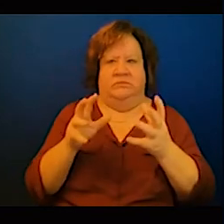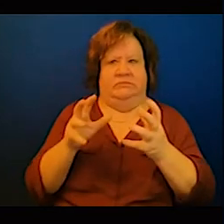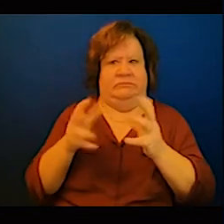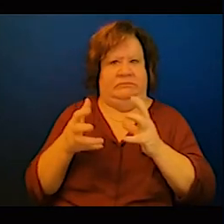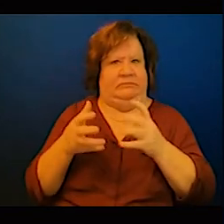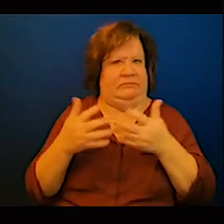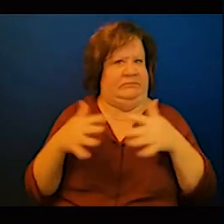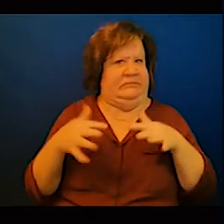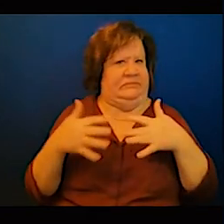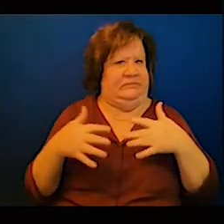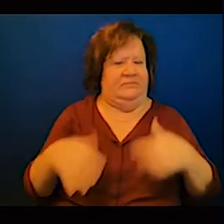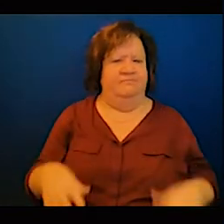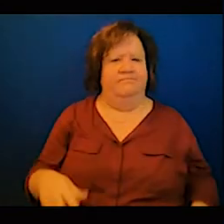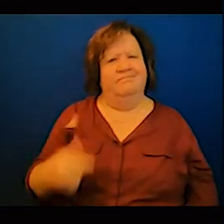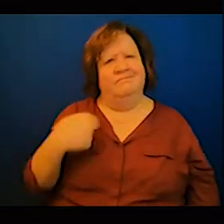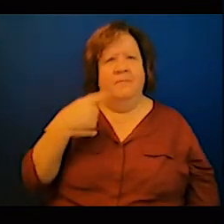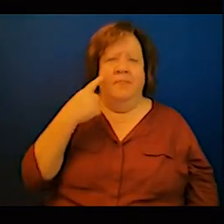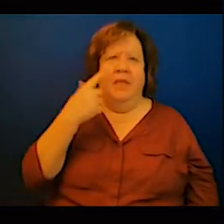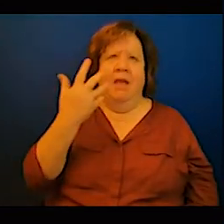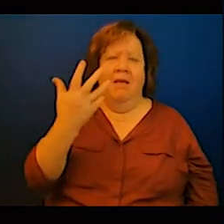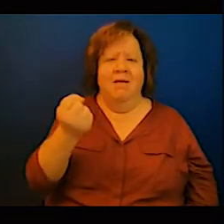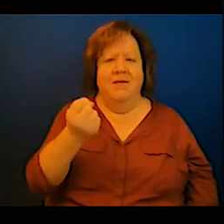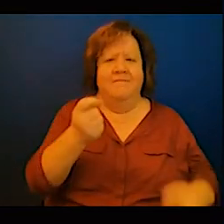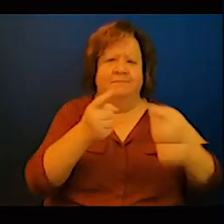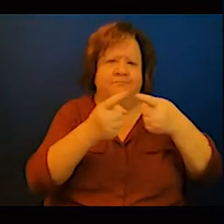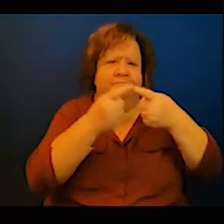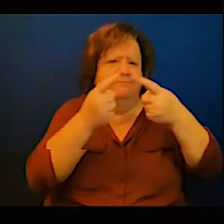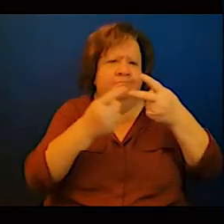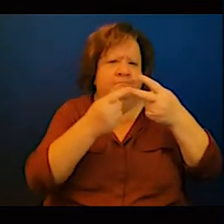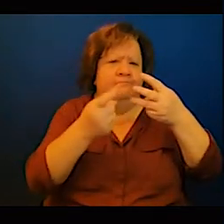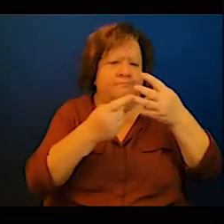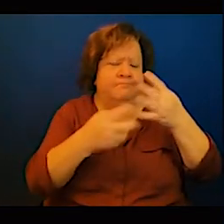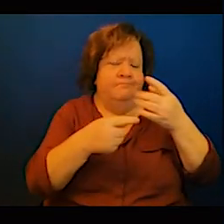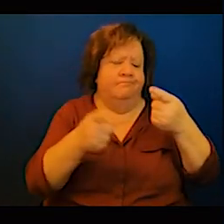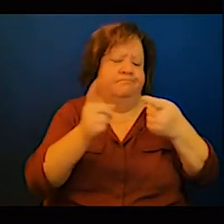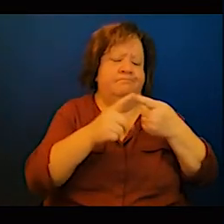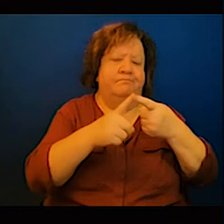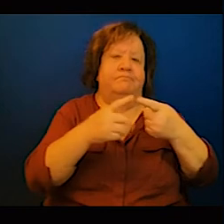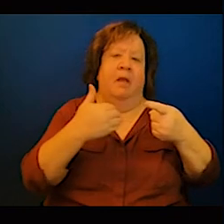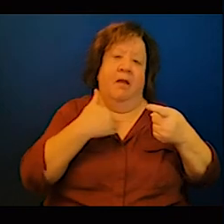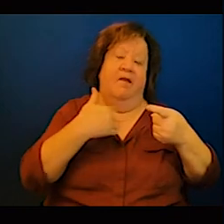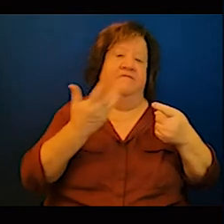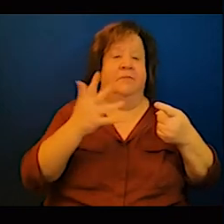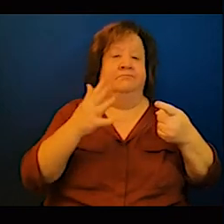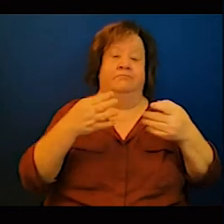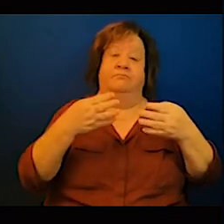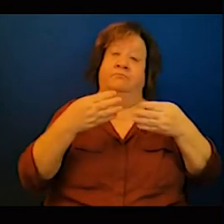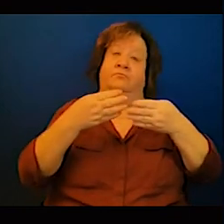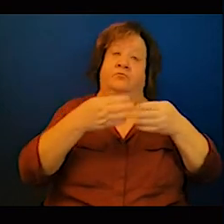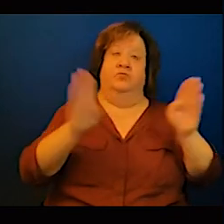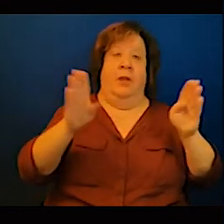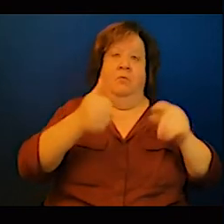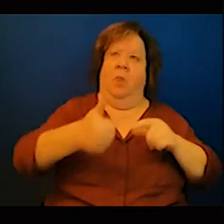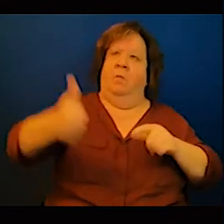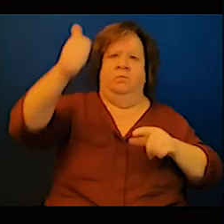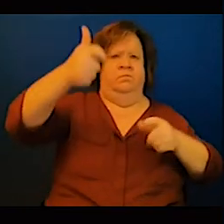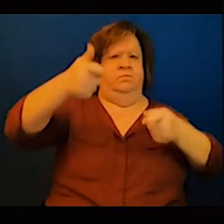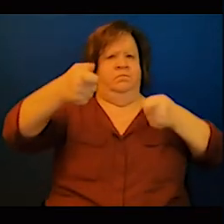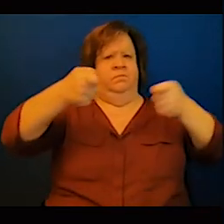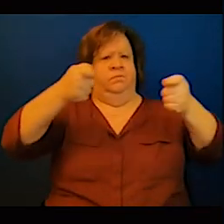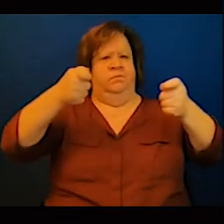for every type of project not only for renewable project sovereign risk and to solve that issue basically